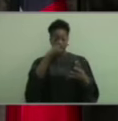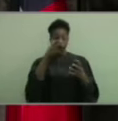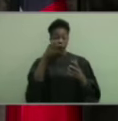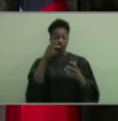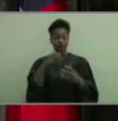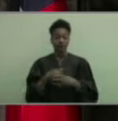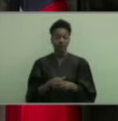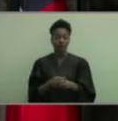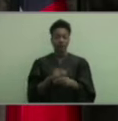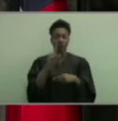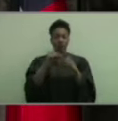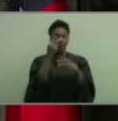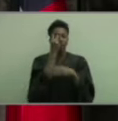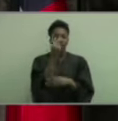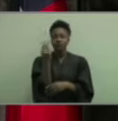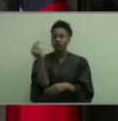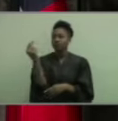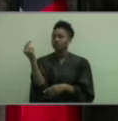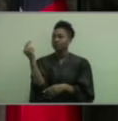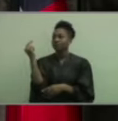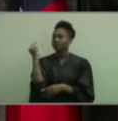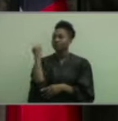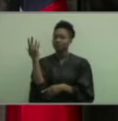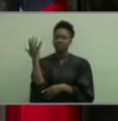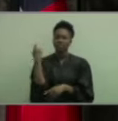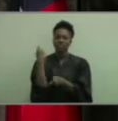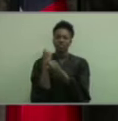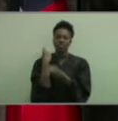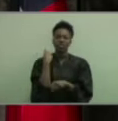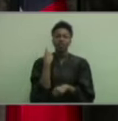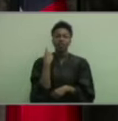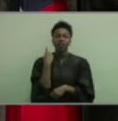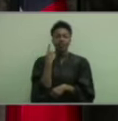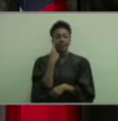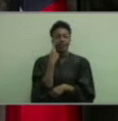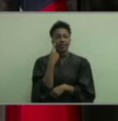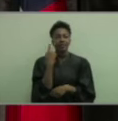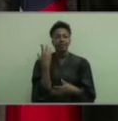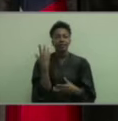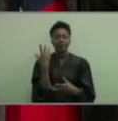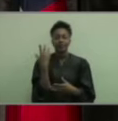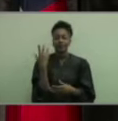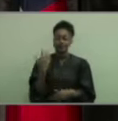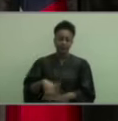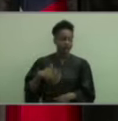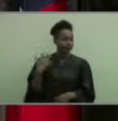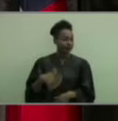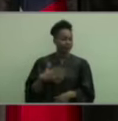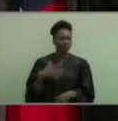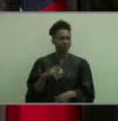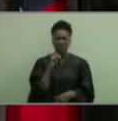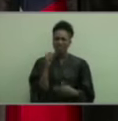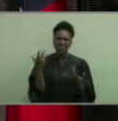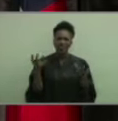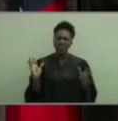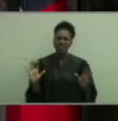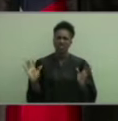Whenever I reflect back on the past year, all I can think of is, man, we didn't even get to finish.